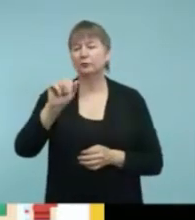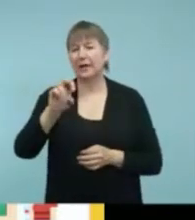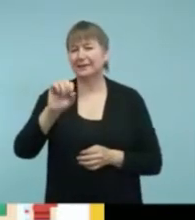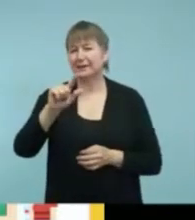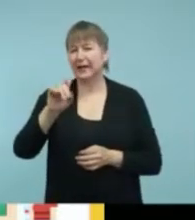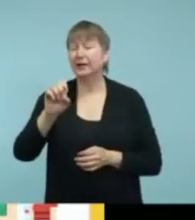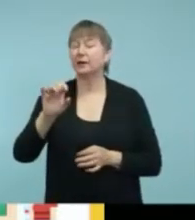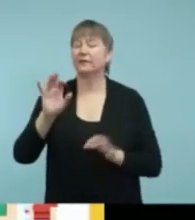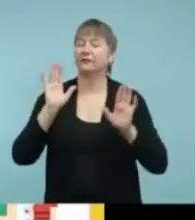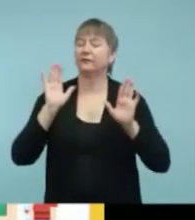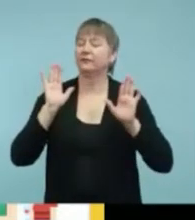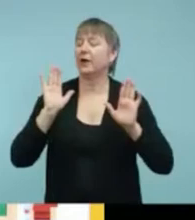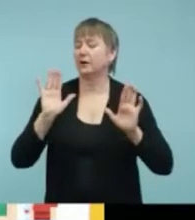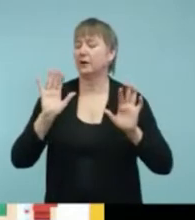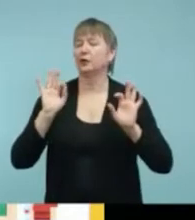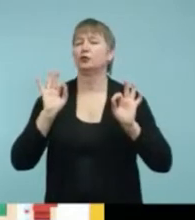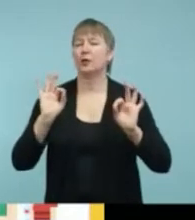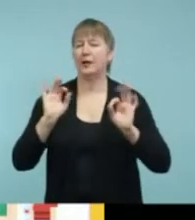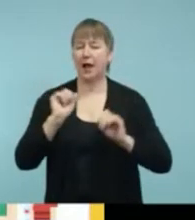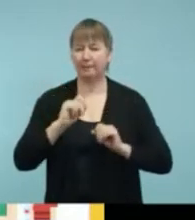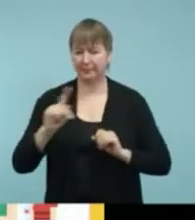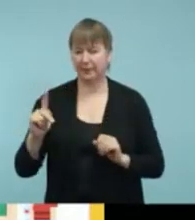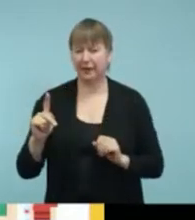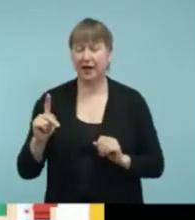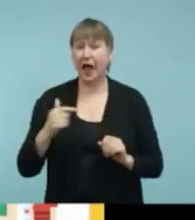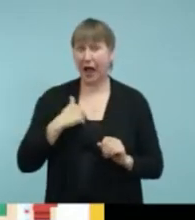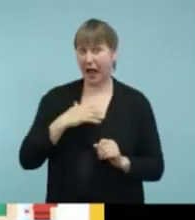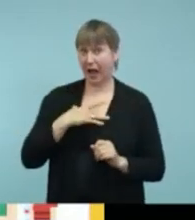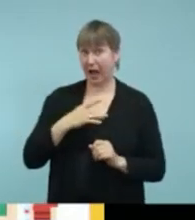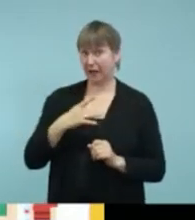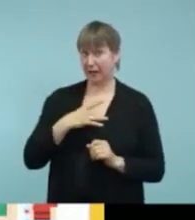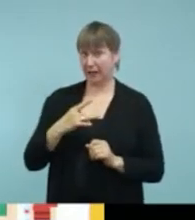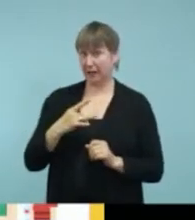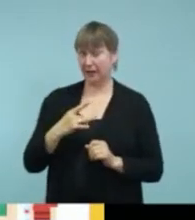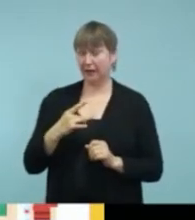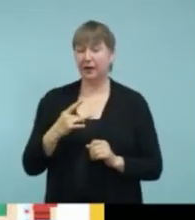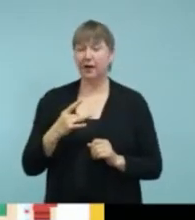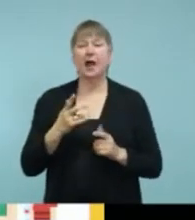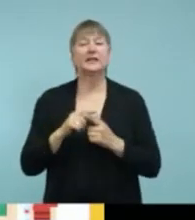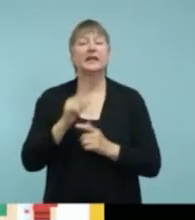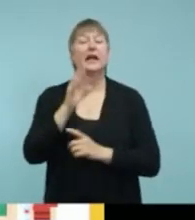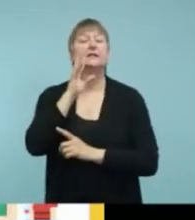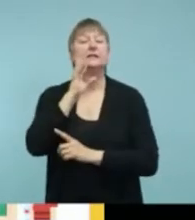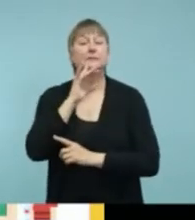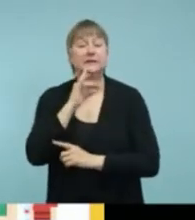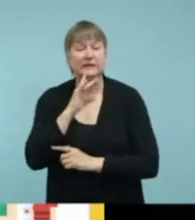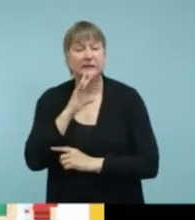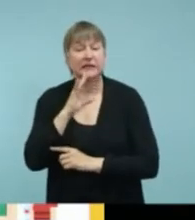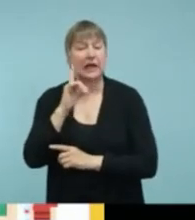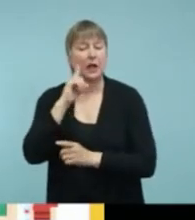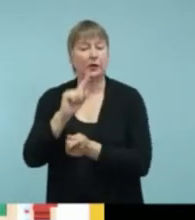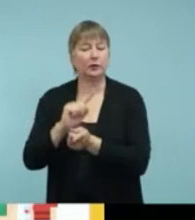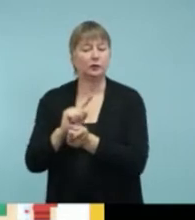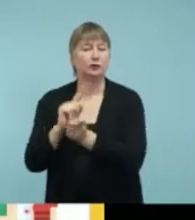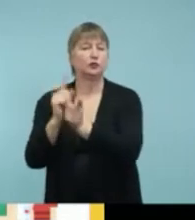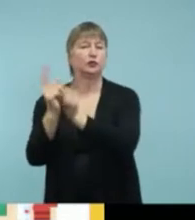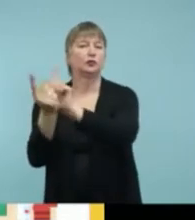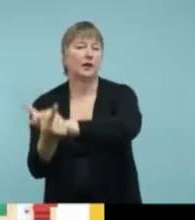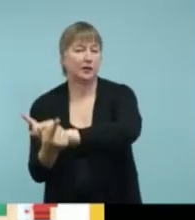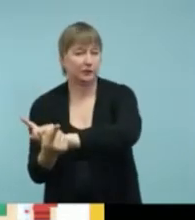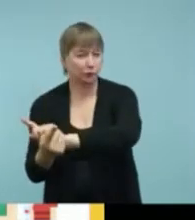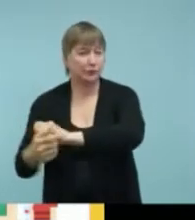And what I like about it is not only can you speak into it and it will translate it to say English.